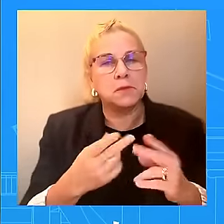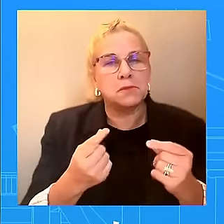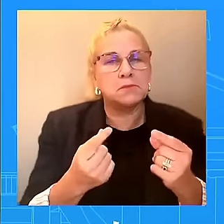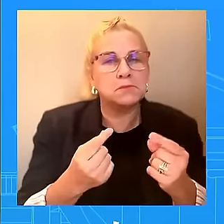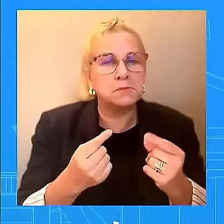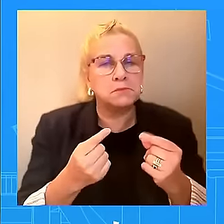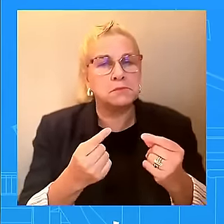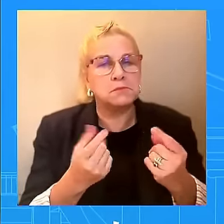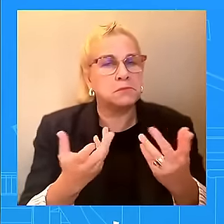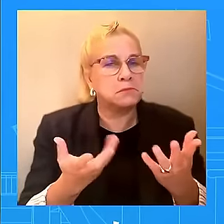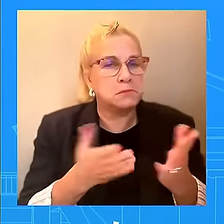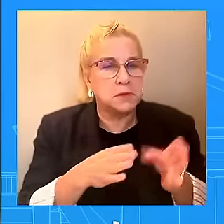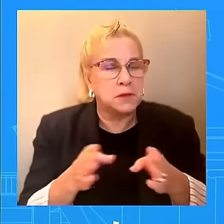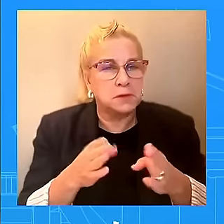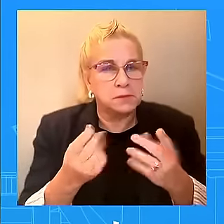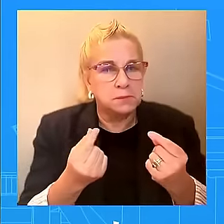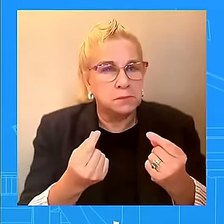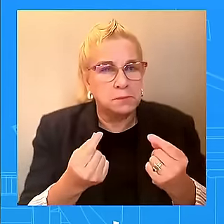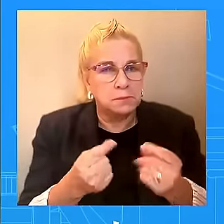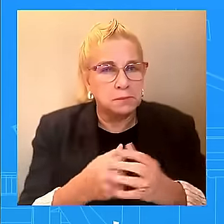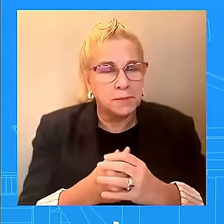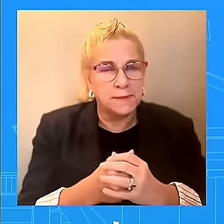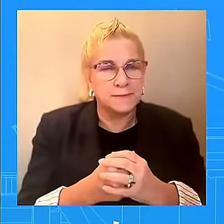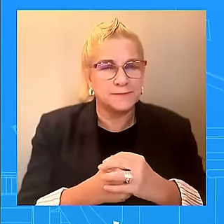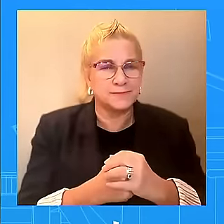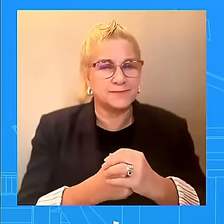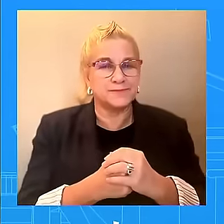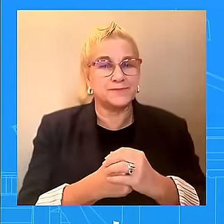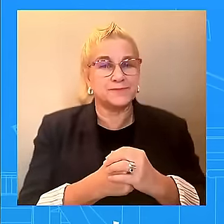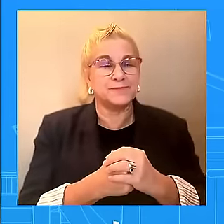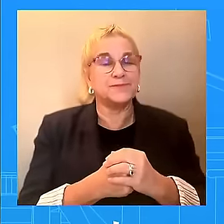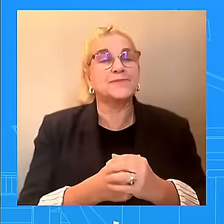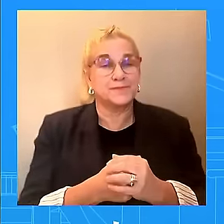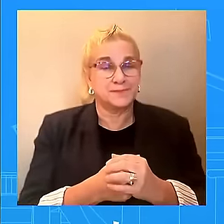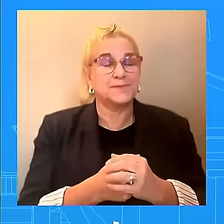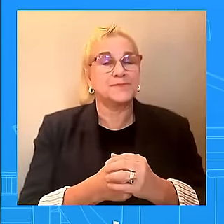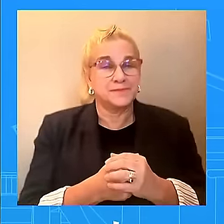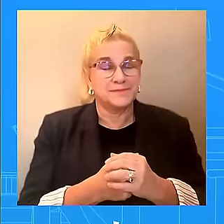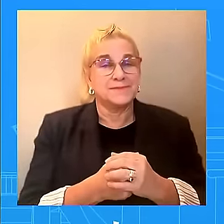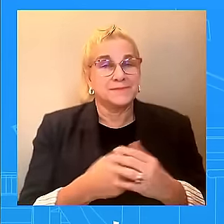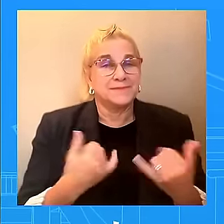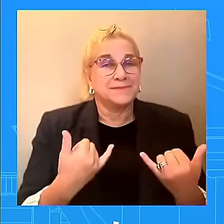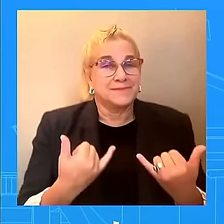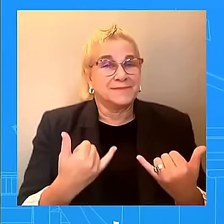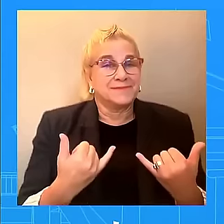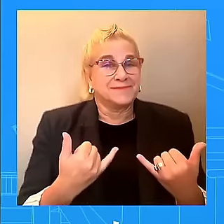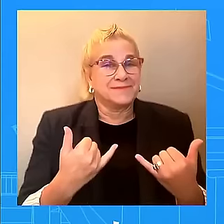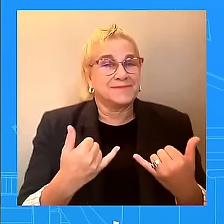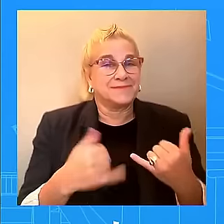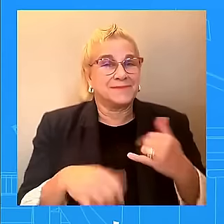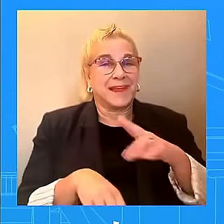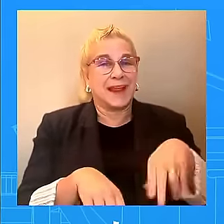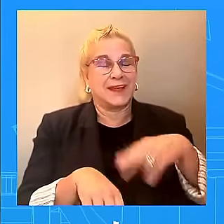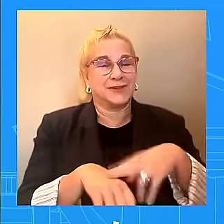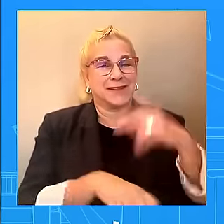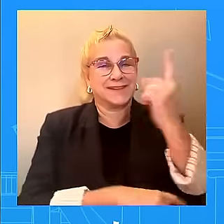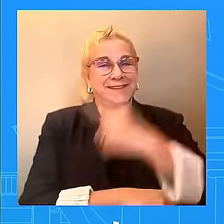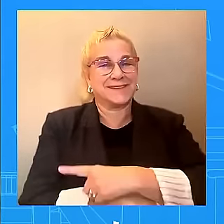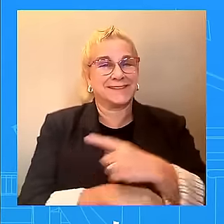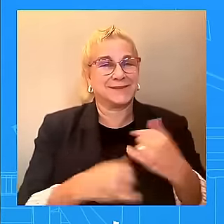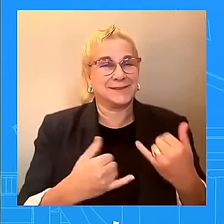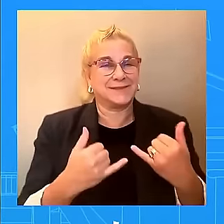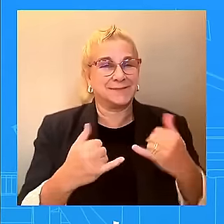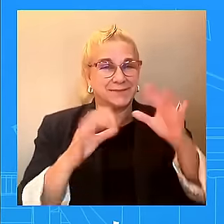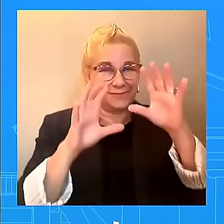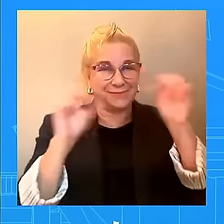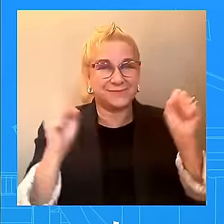National Day, the president certainly conveyed the same message that he has done in the past, in the past couple